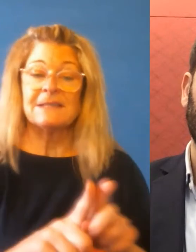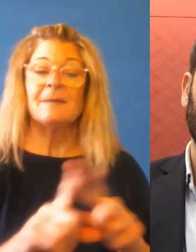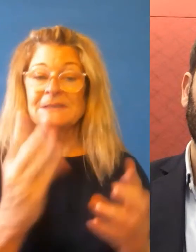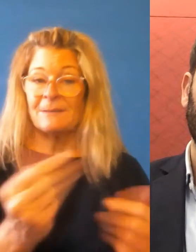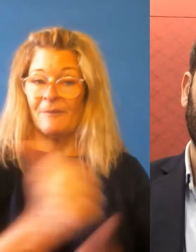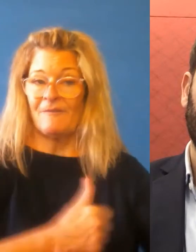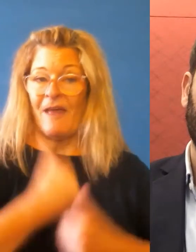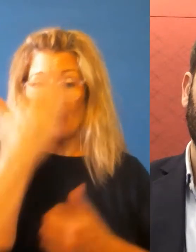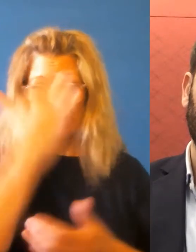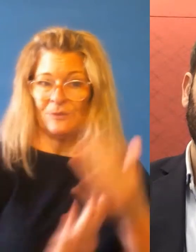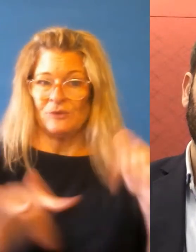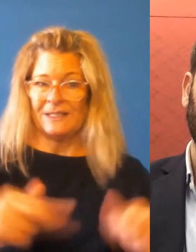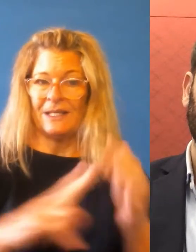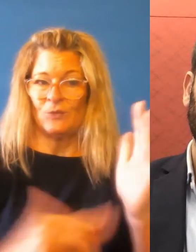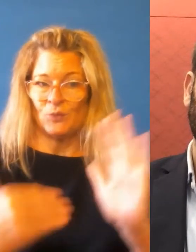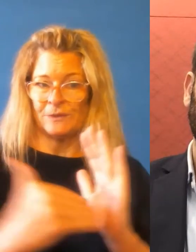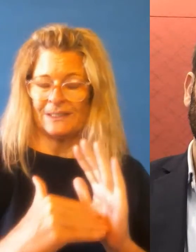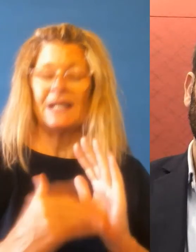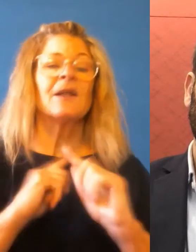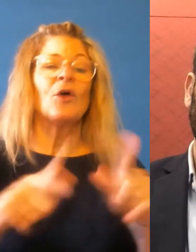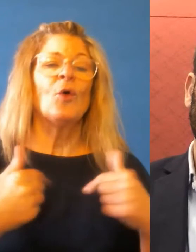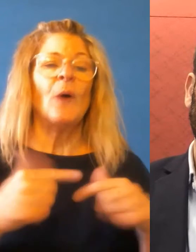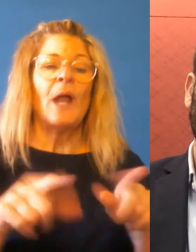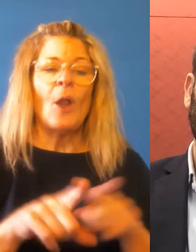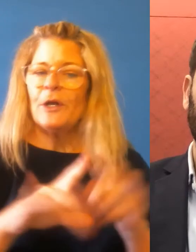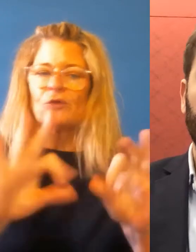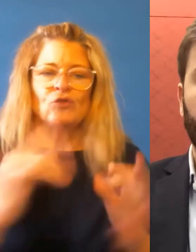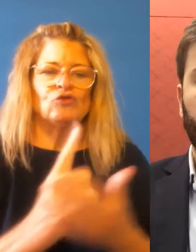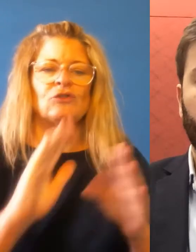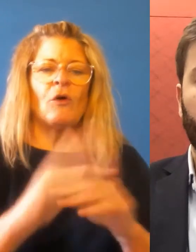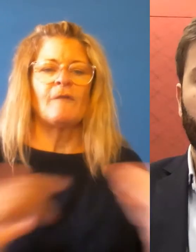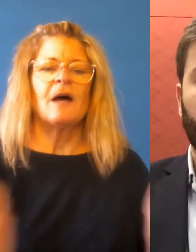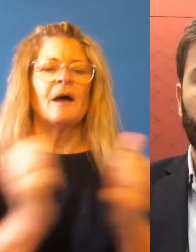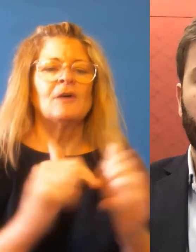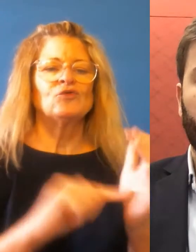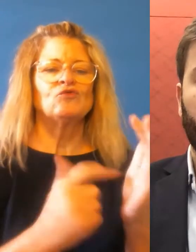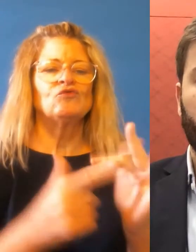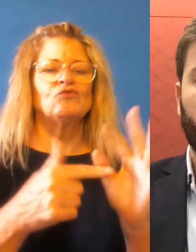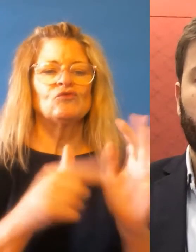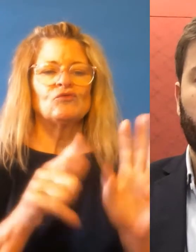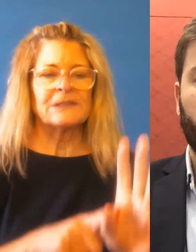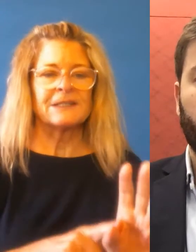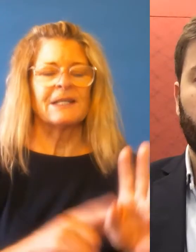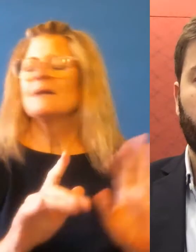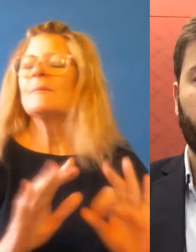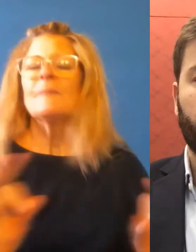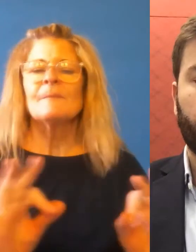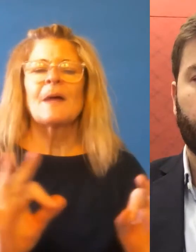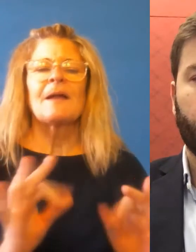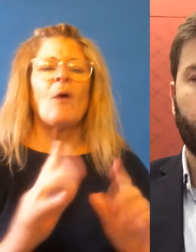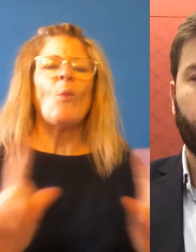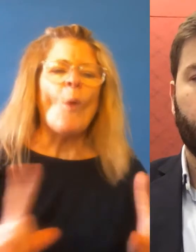in particular, we're, we're, we're learning not just in a treaty sense, but in a, what makes things work sense, uh,